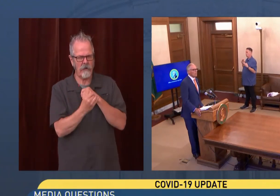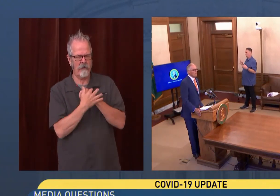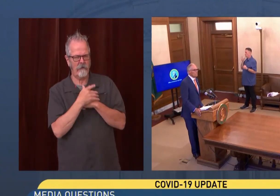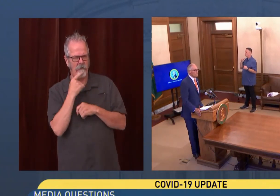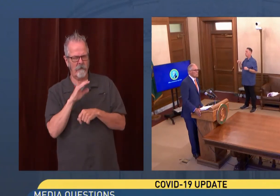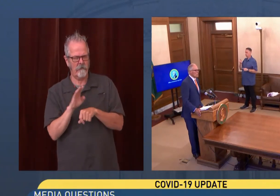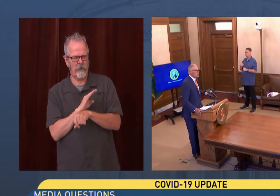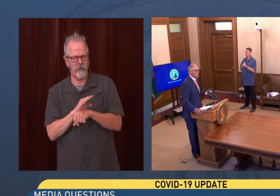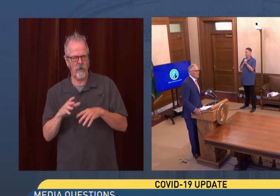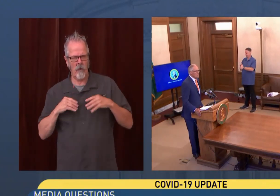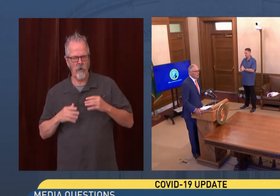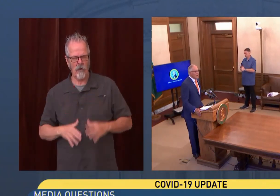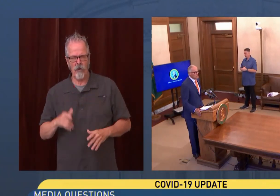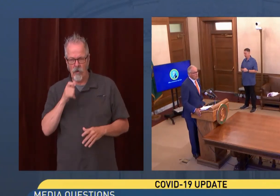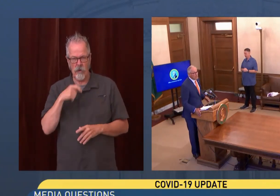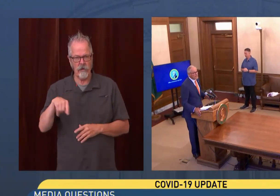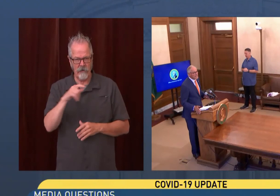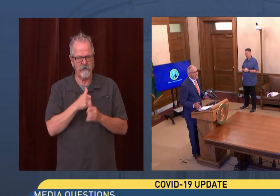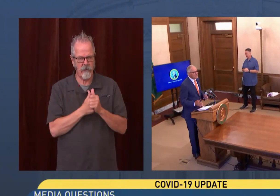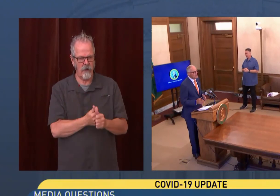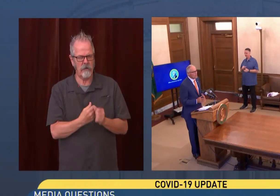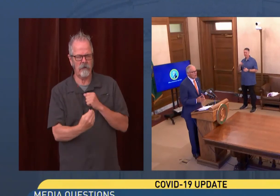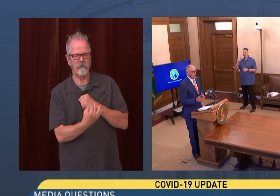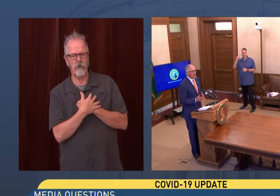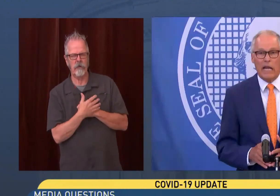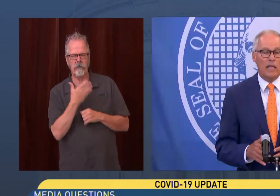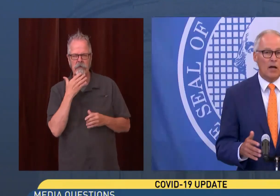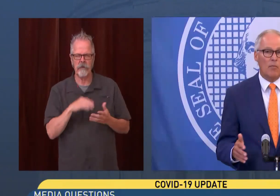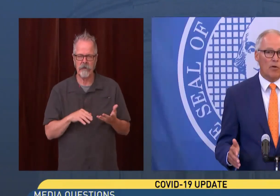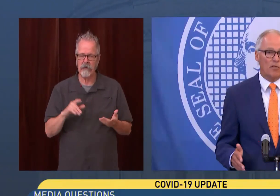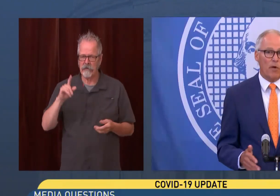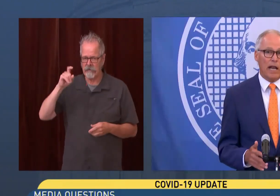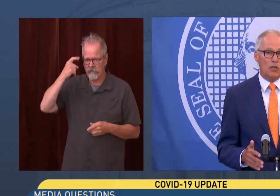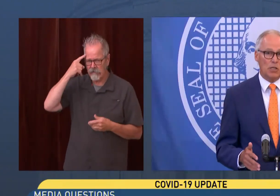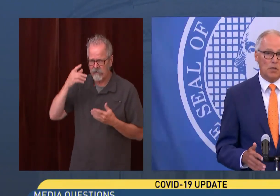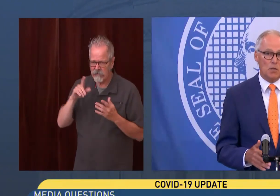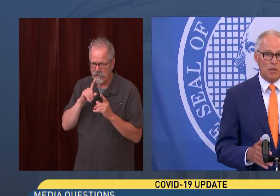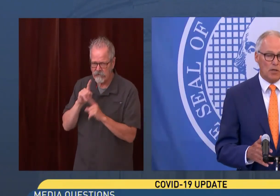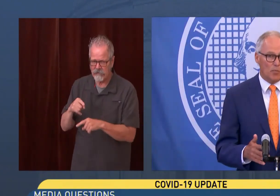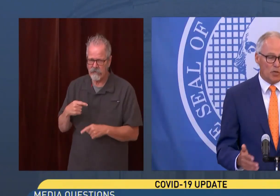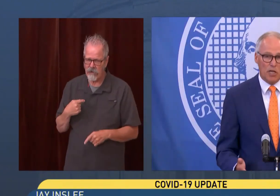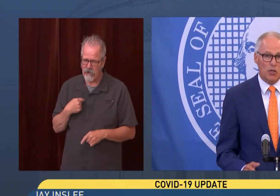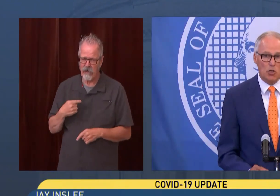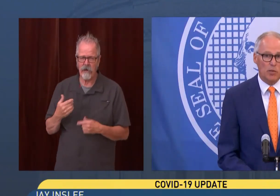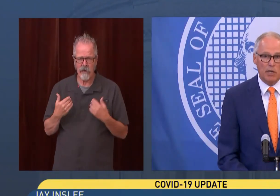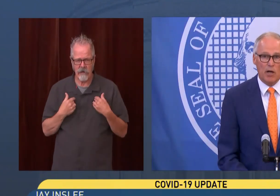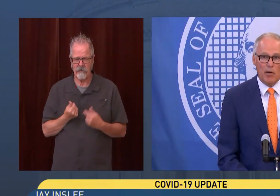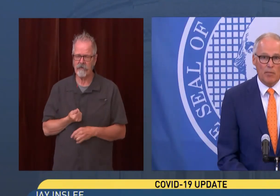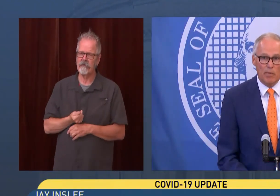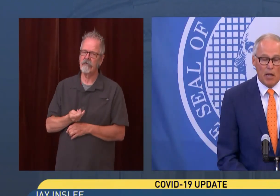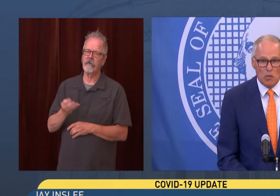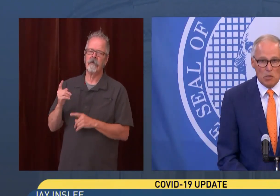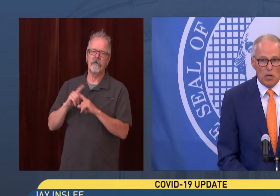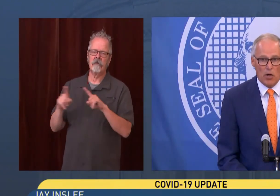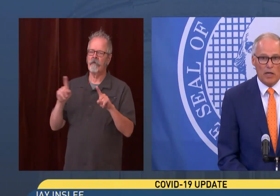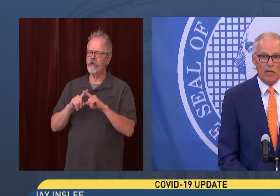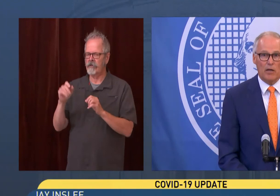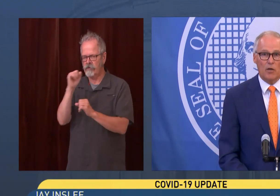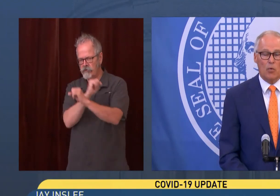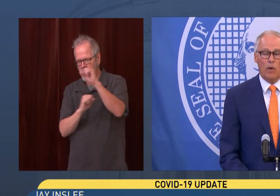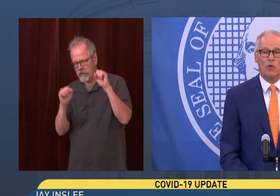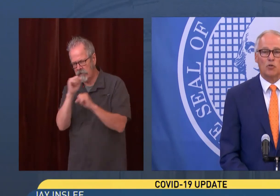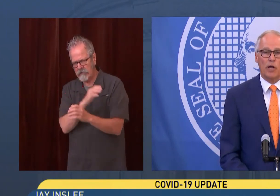and get vaccinated. As I've indicated, there are any number of strategies that could potentially become necessary.